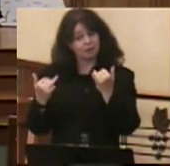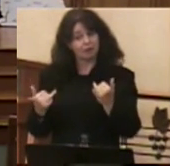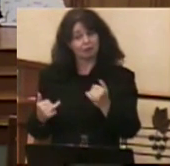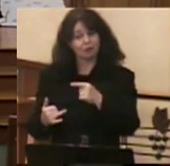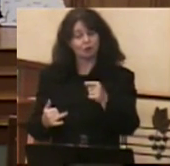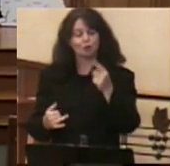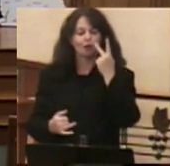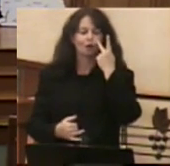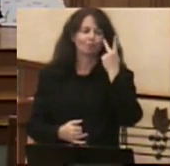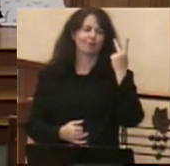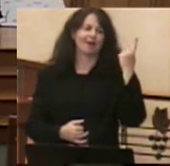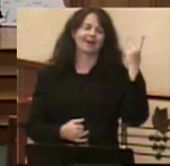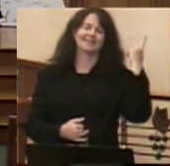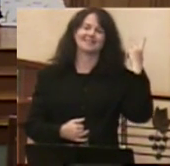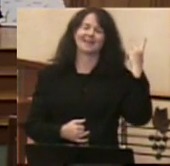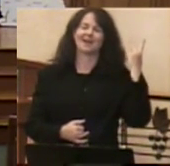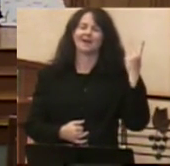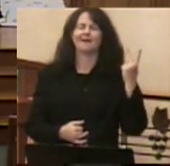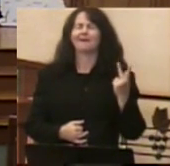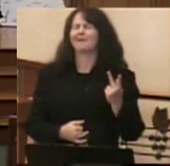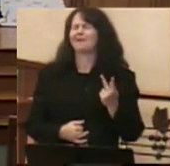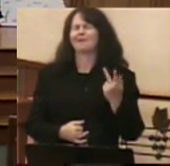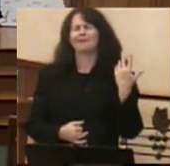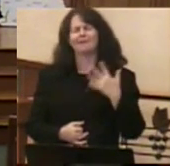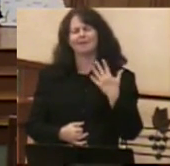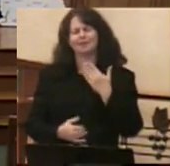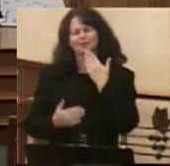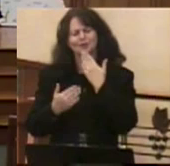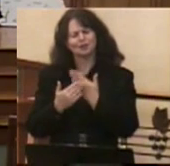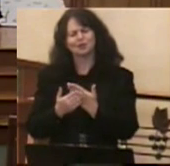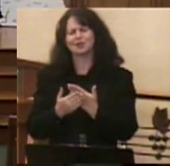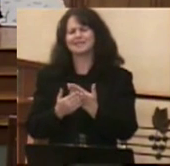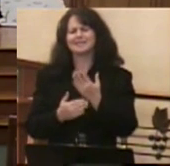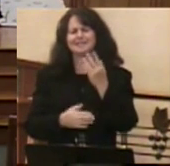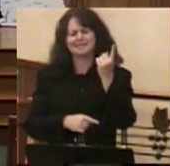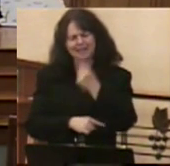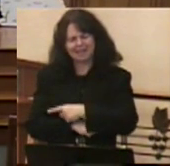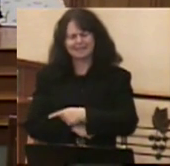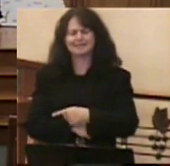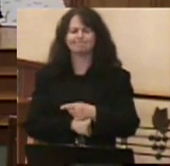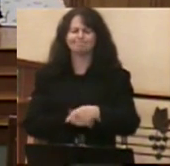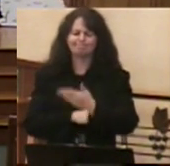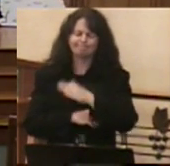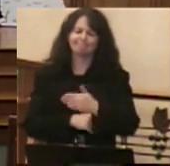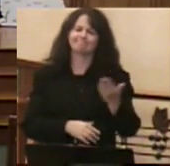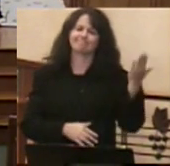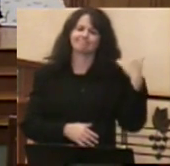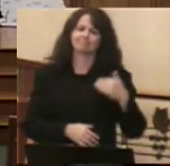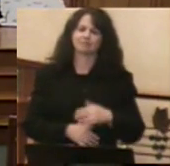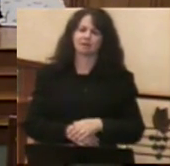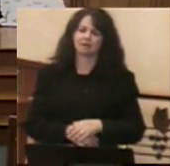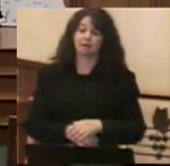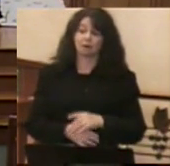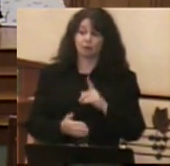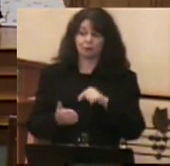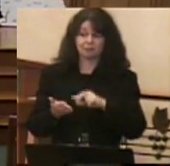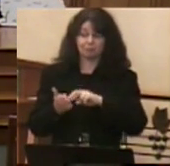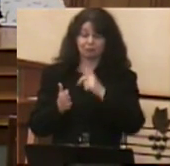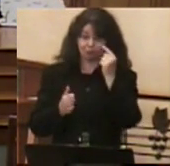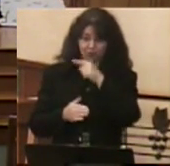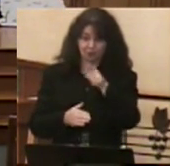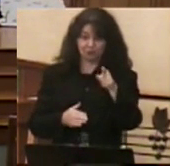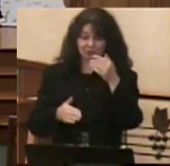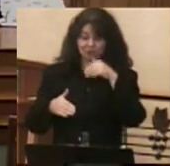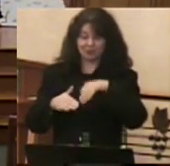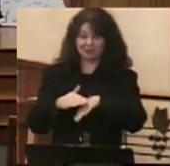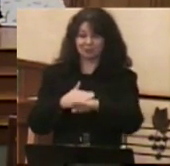you will look back on and say, those were good days. What were those days for you as you come